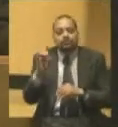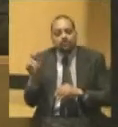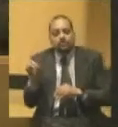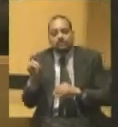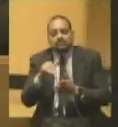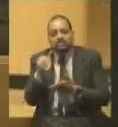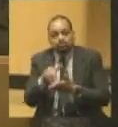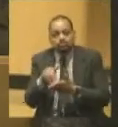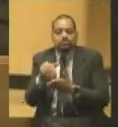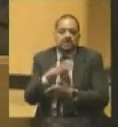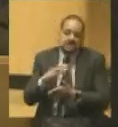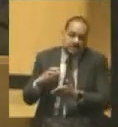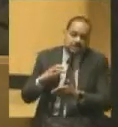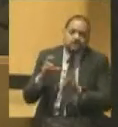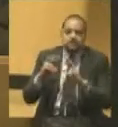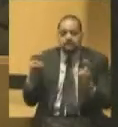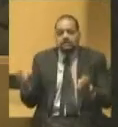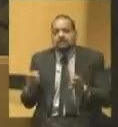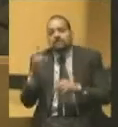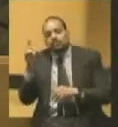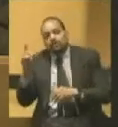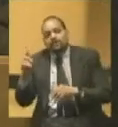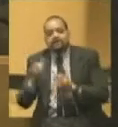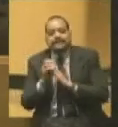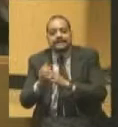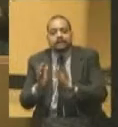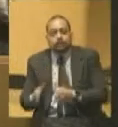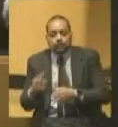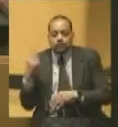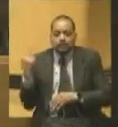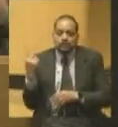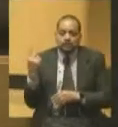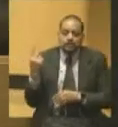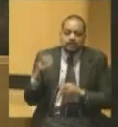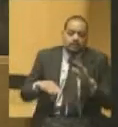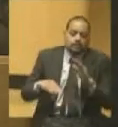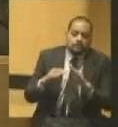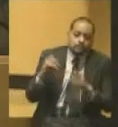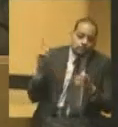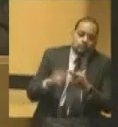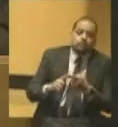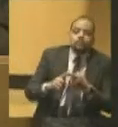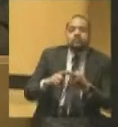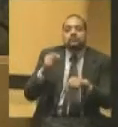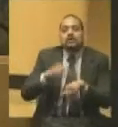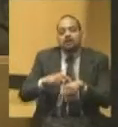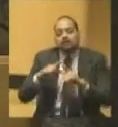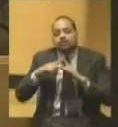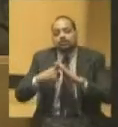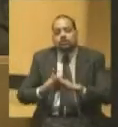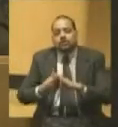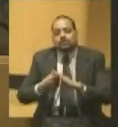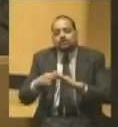Central Committee and other Democratic leaders in Ohio up to about the time of the convention had been that the